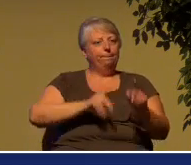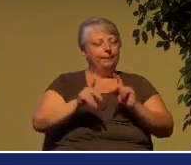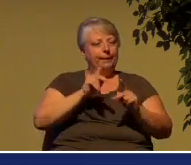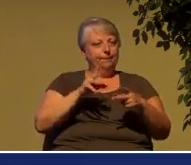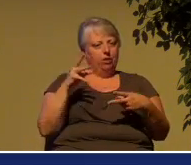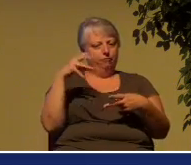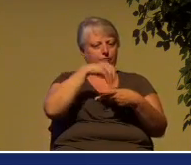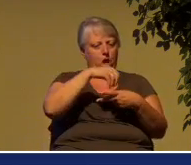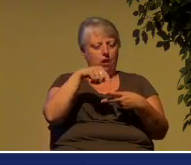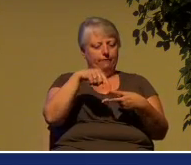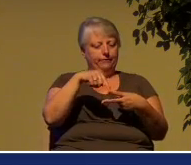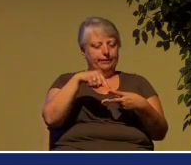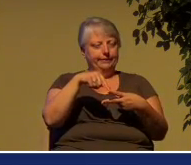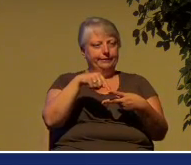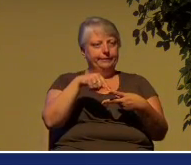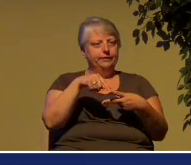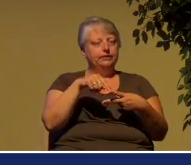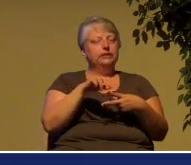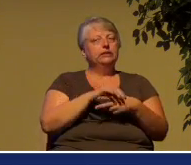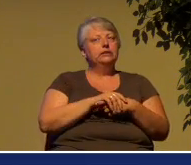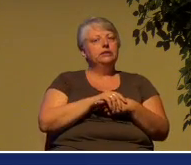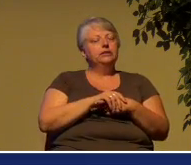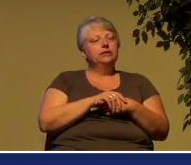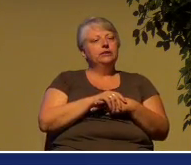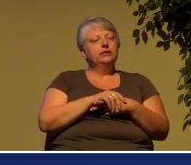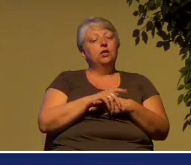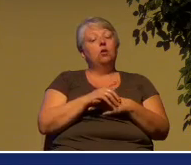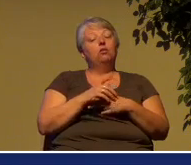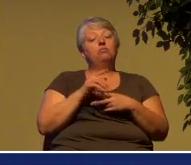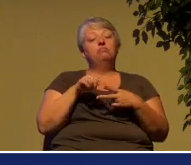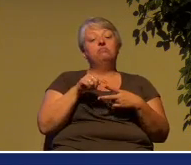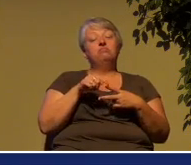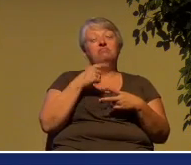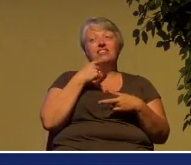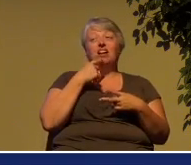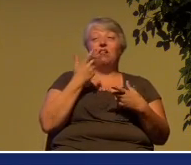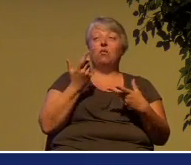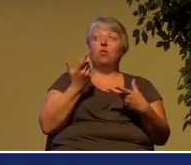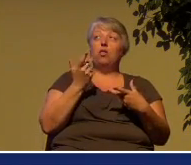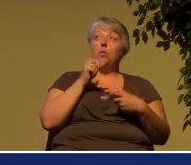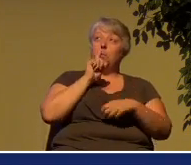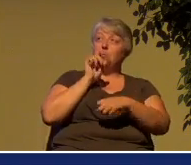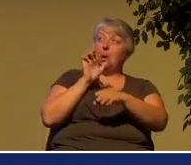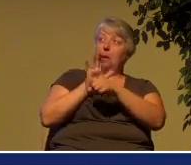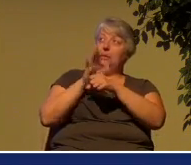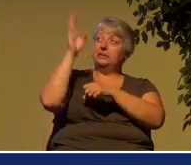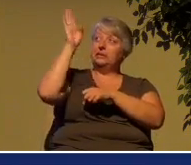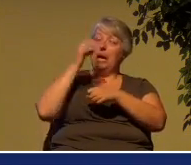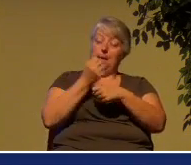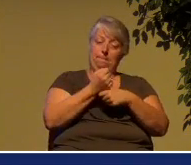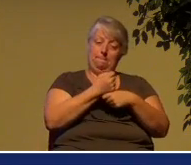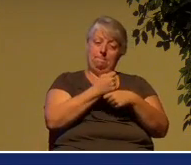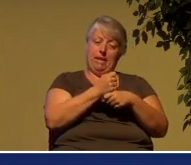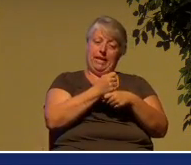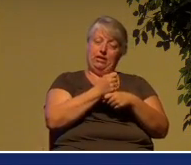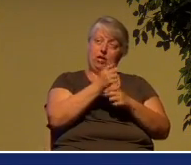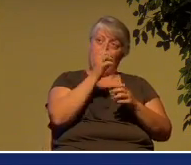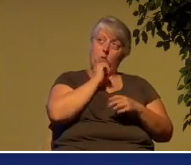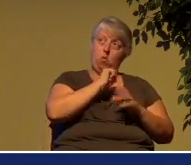what the Bible teaches. The promises made to Israel in the Old Testament need to be read